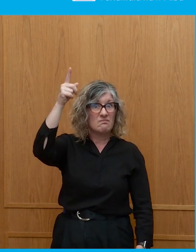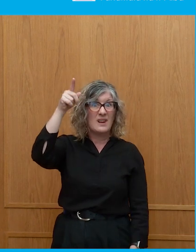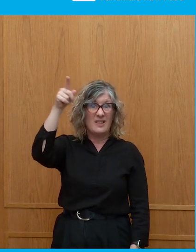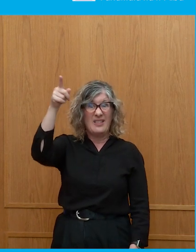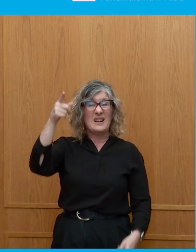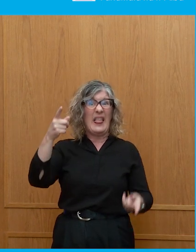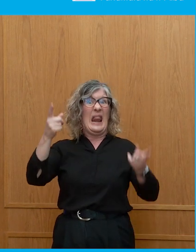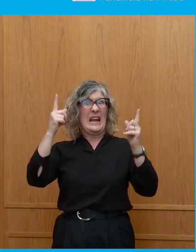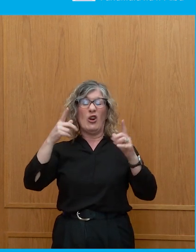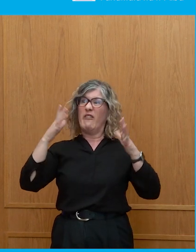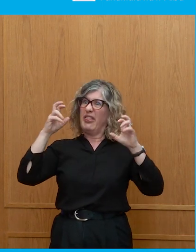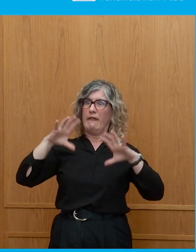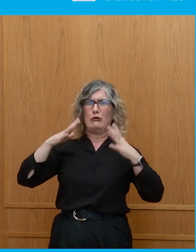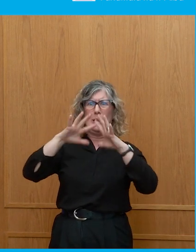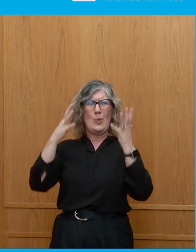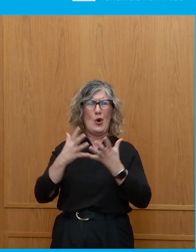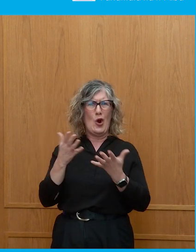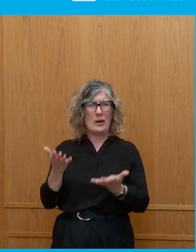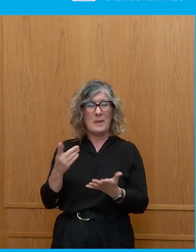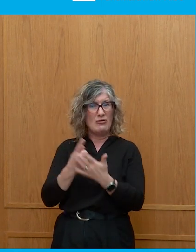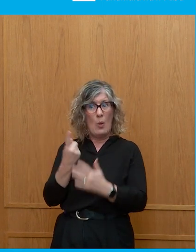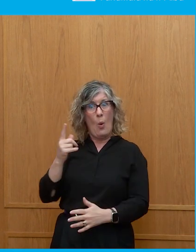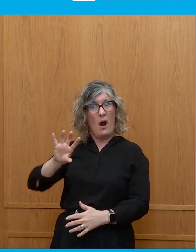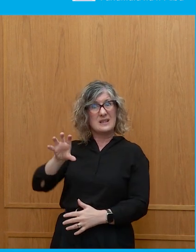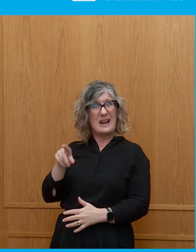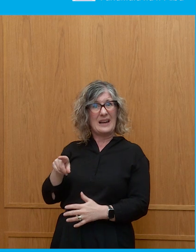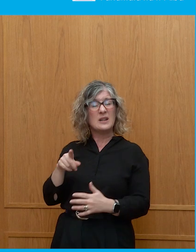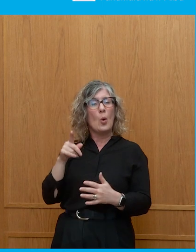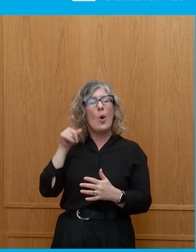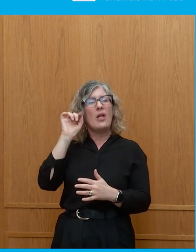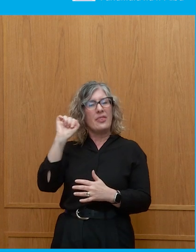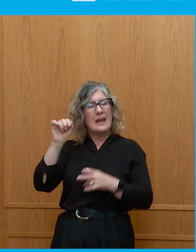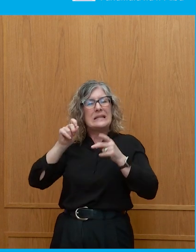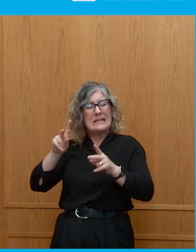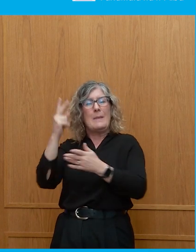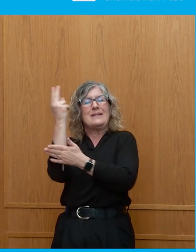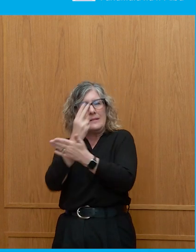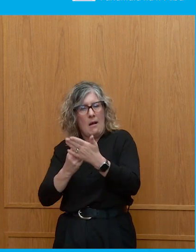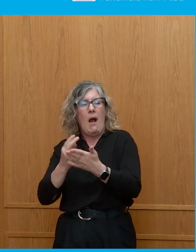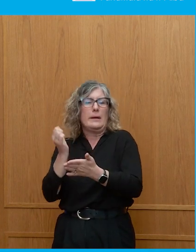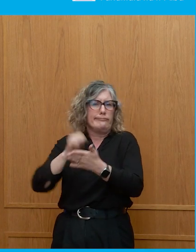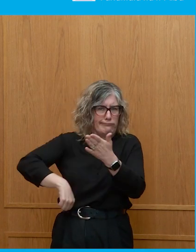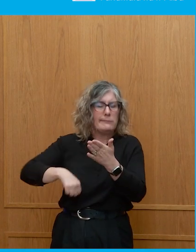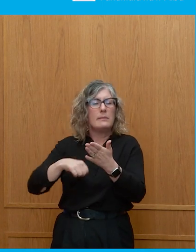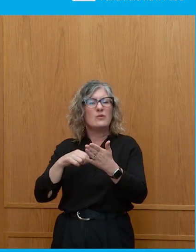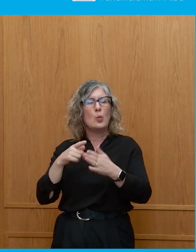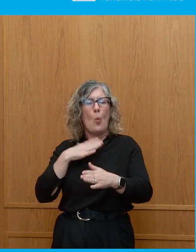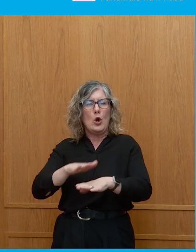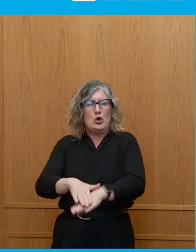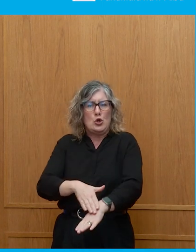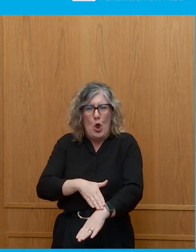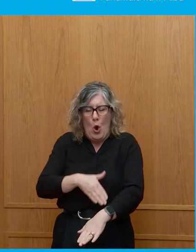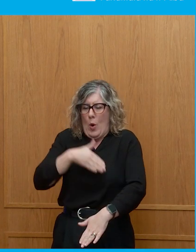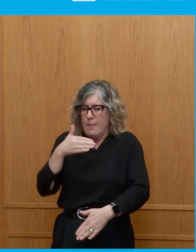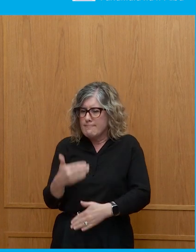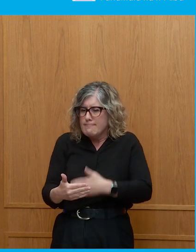But it is designed explicitly to be slow and non-responsive, slow and steady. And maybe that's like an old white guy thing, like they just wanted